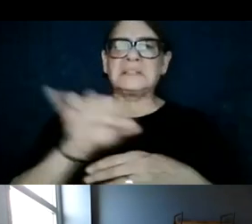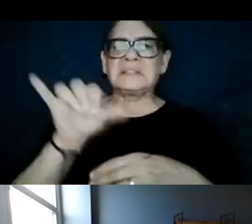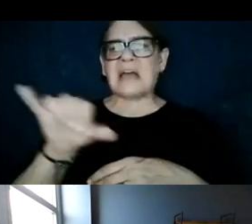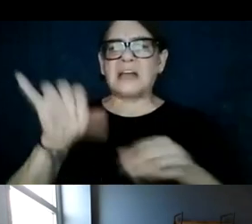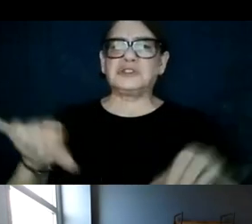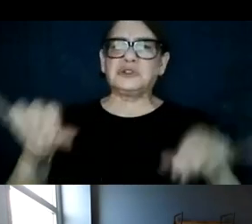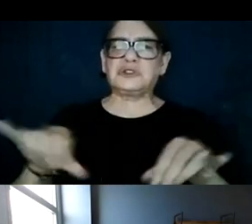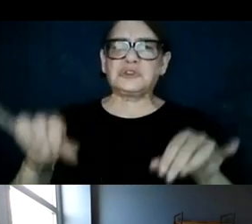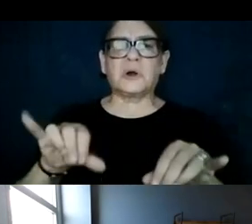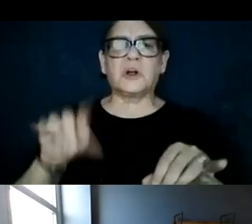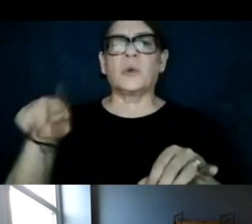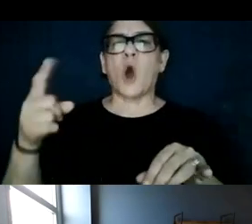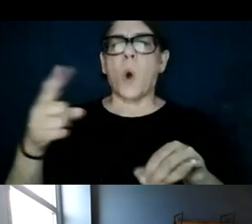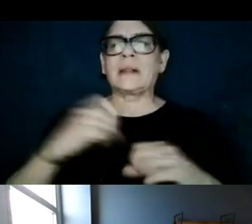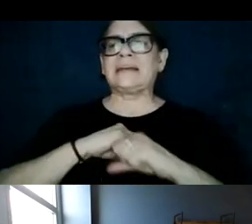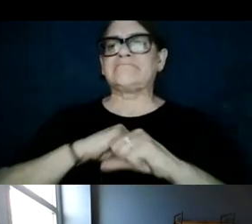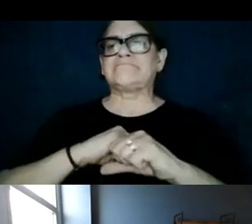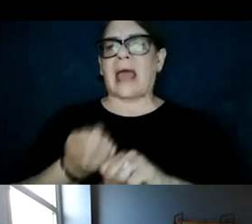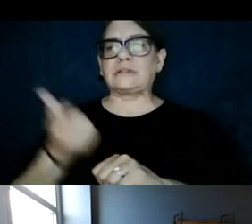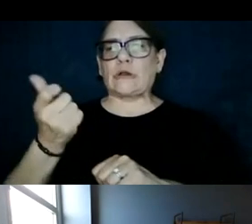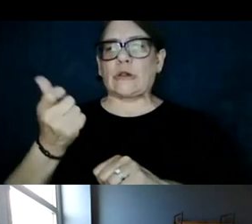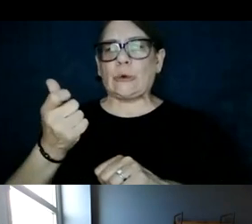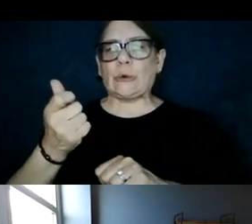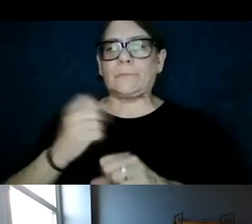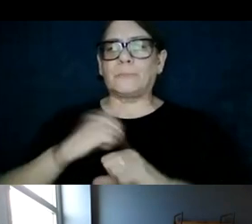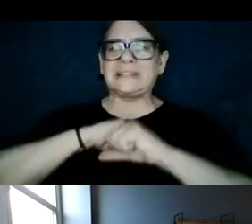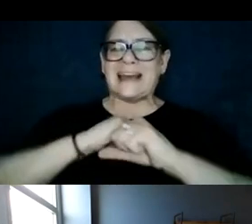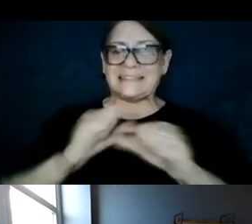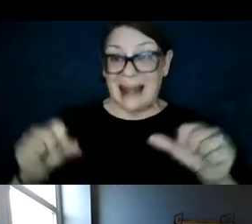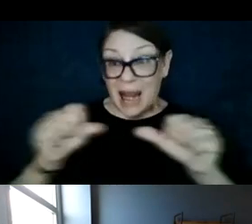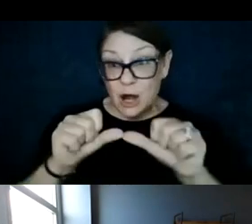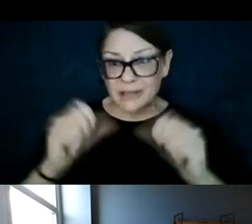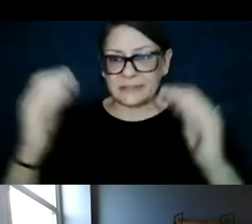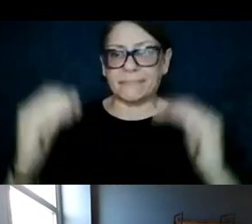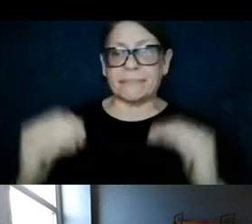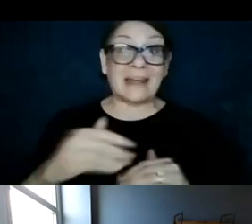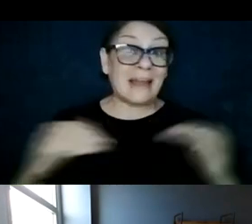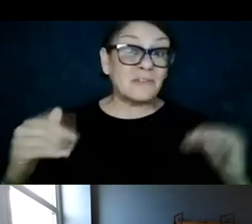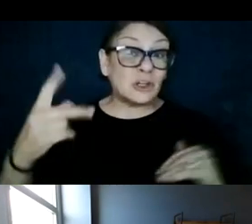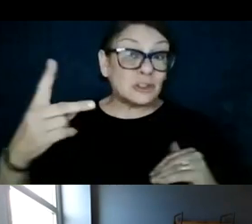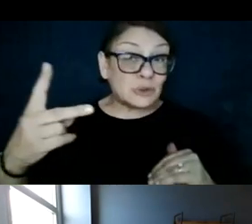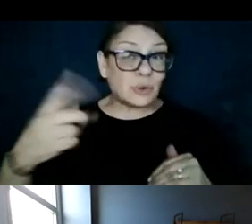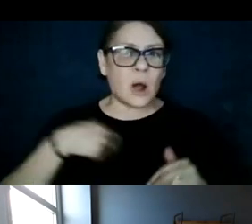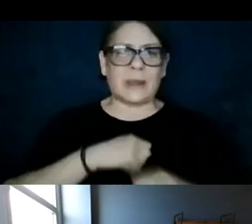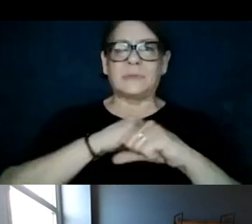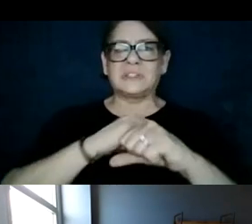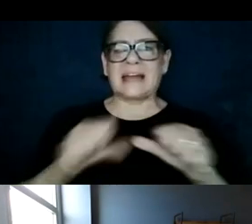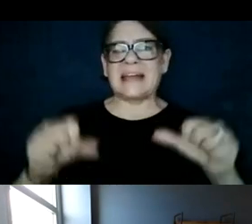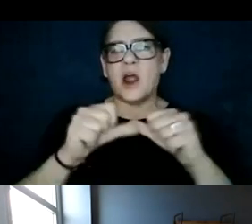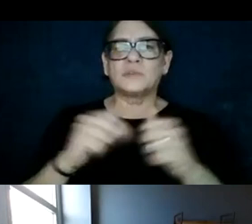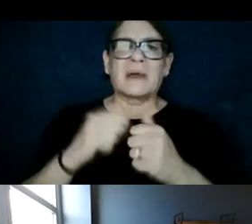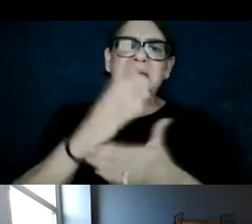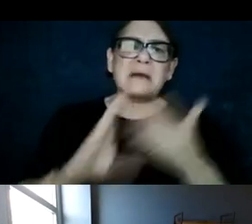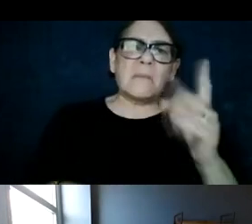exclude only legally protected areas. In siting level two, we protect those areas that have some kind of